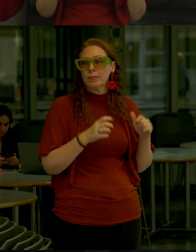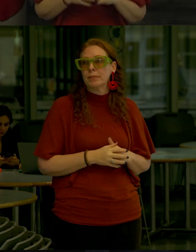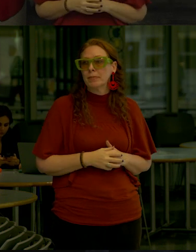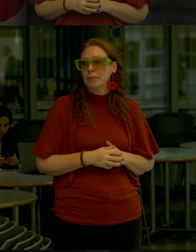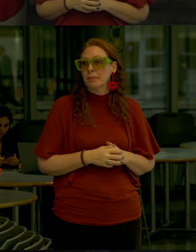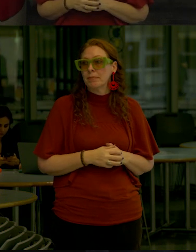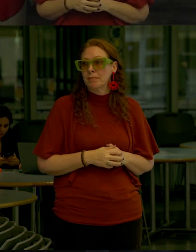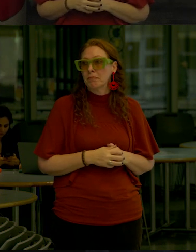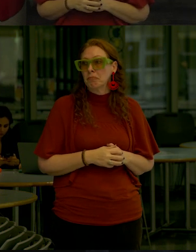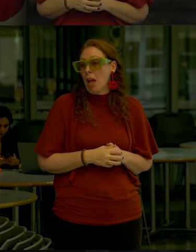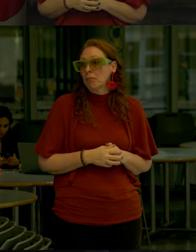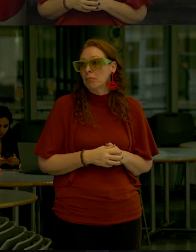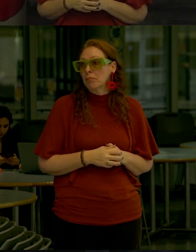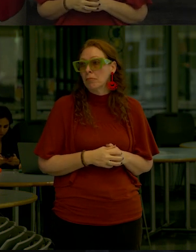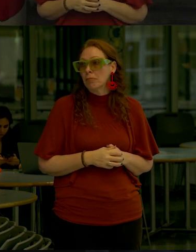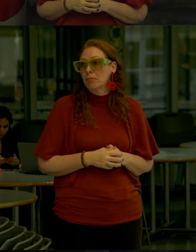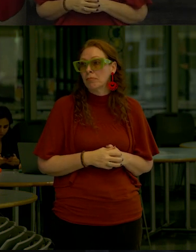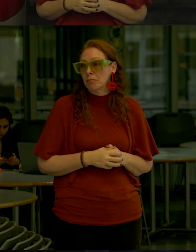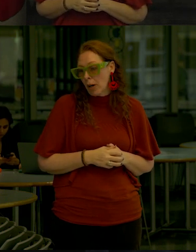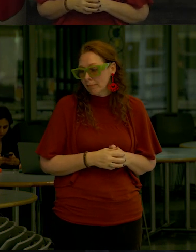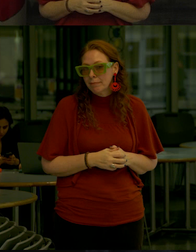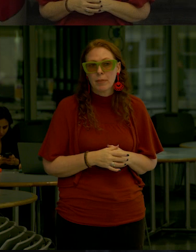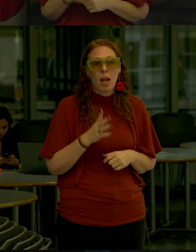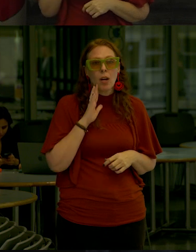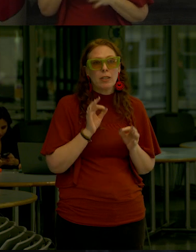oh sorry yeah yeah yeah we're not touching Pier 25